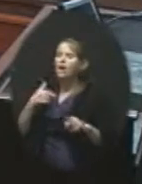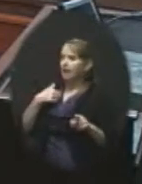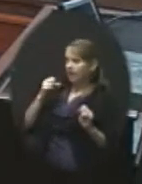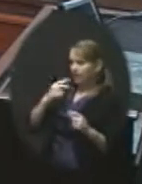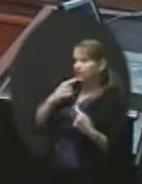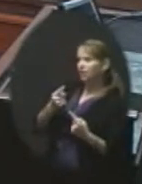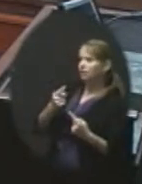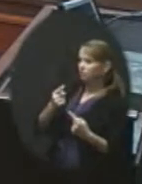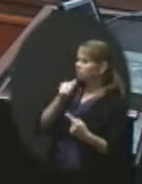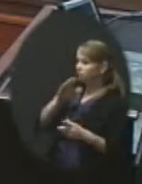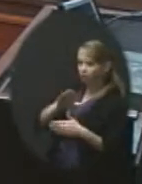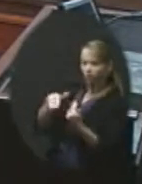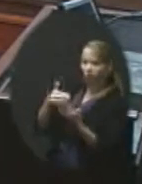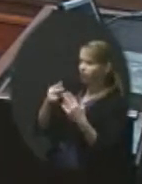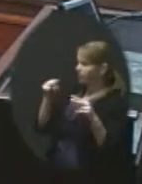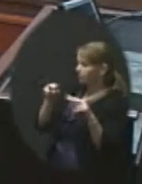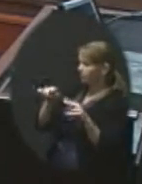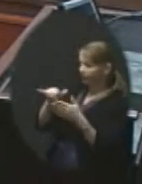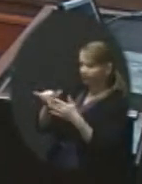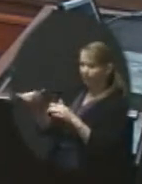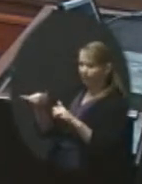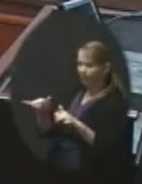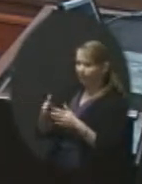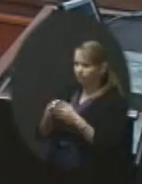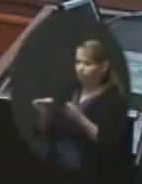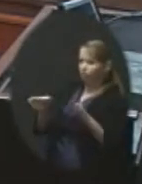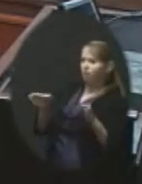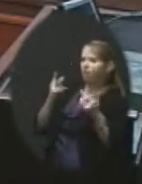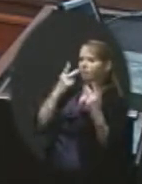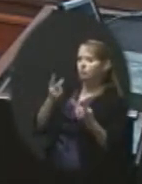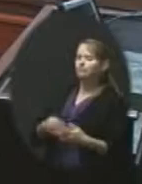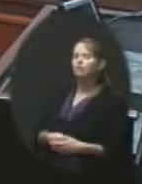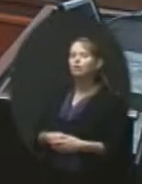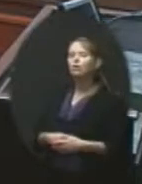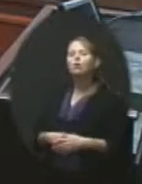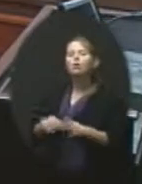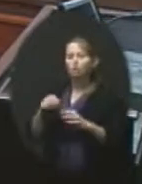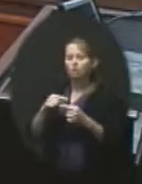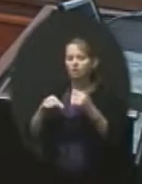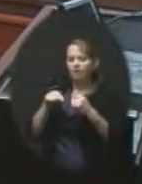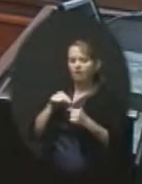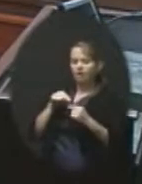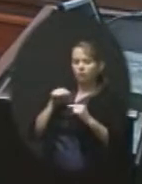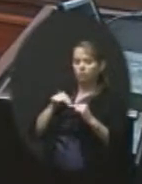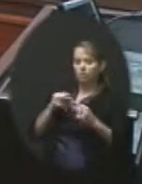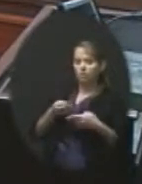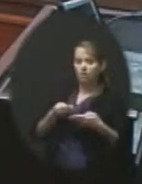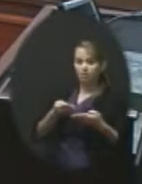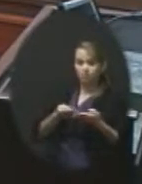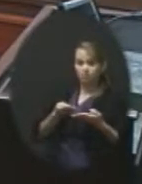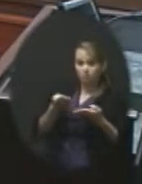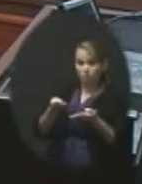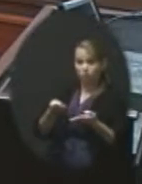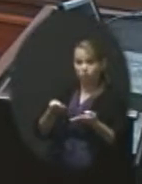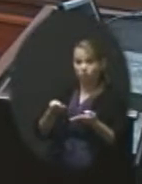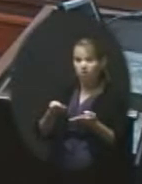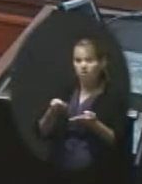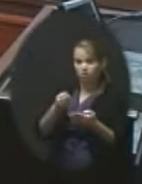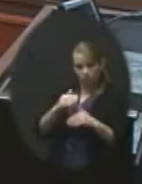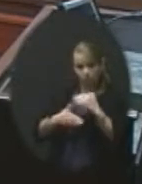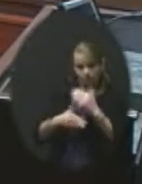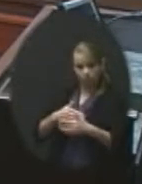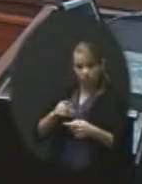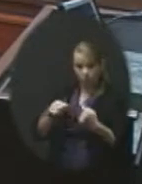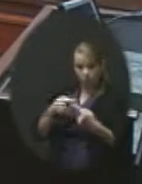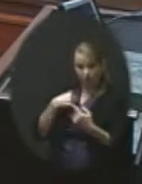interesting. All right. Teachers. So, so back to that, that motion. Is that one that we're comfortable with? That if I, when I get down there, I can vote yes on this one?